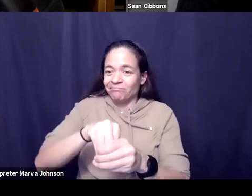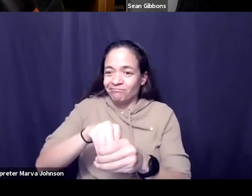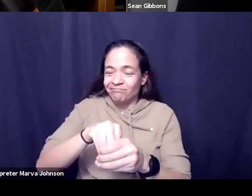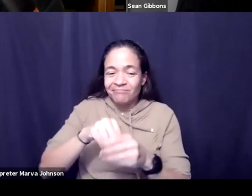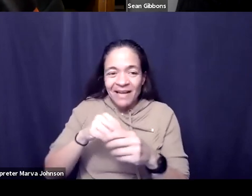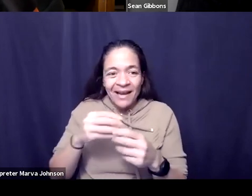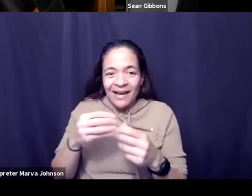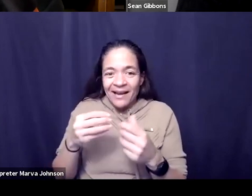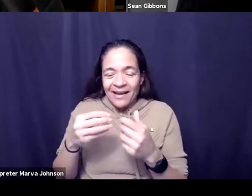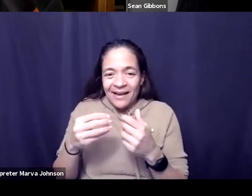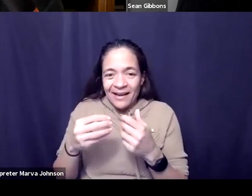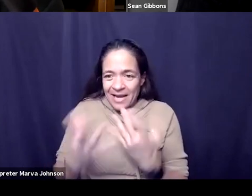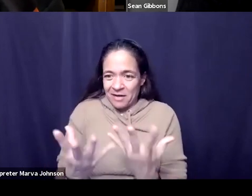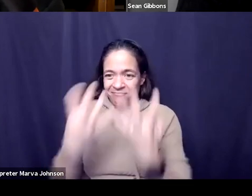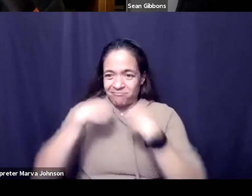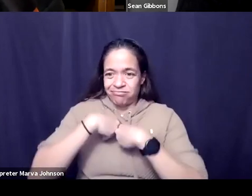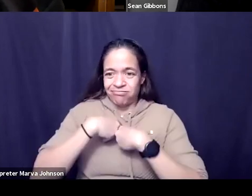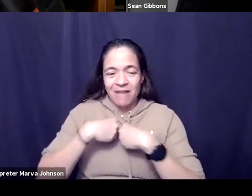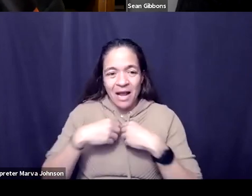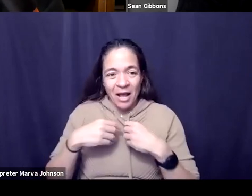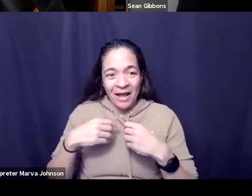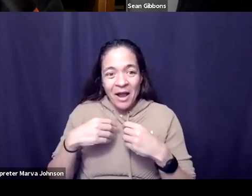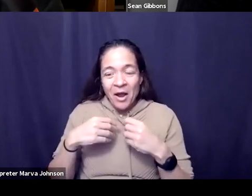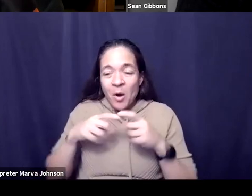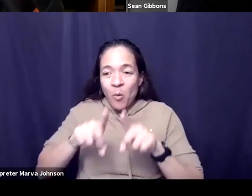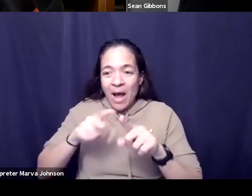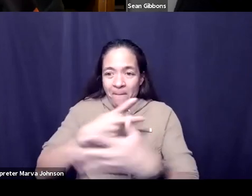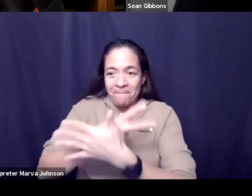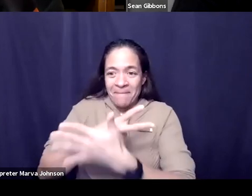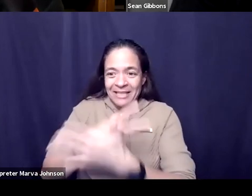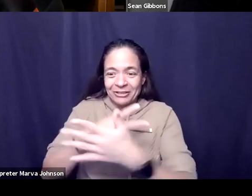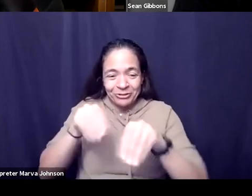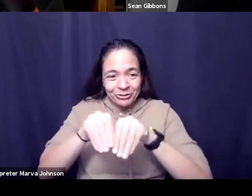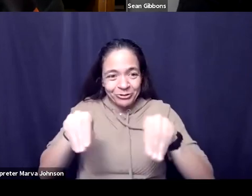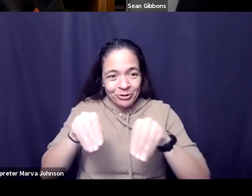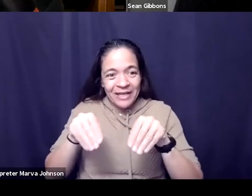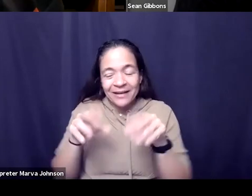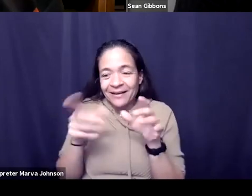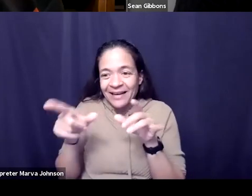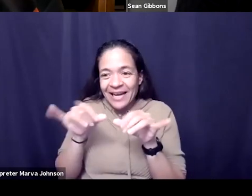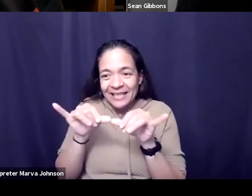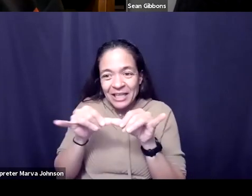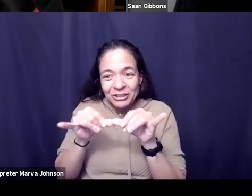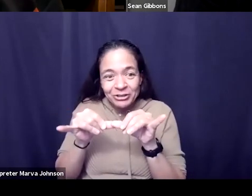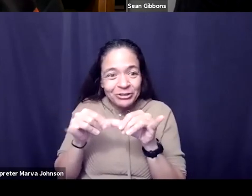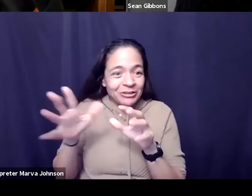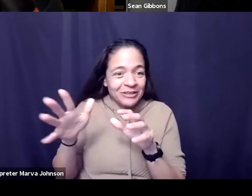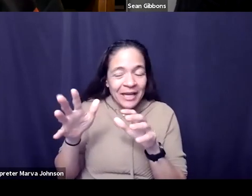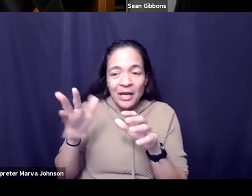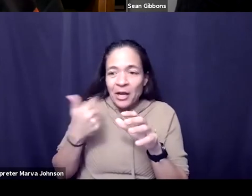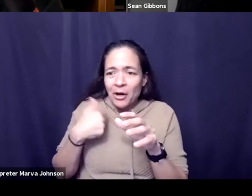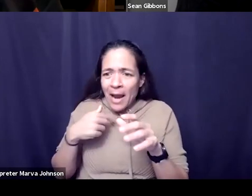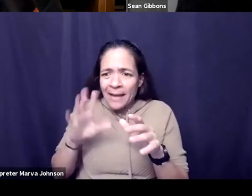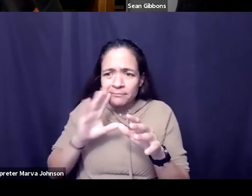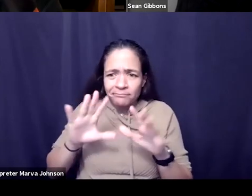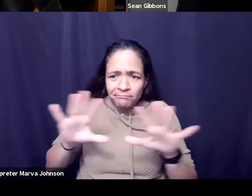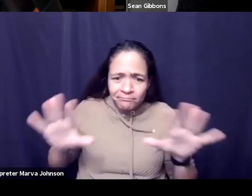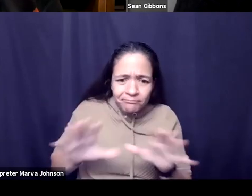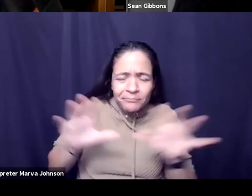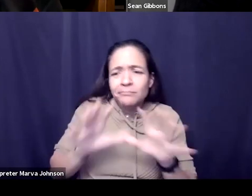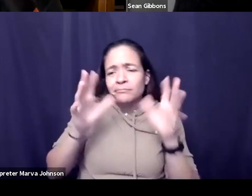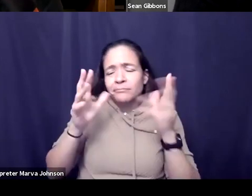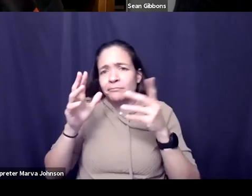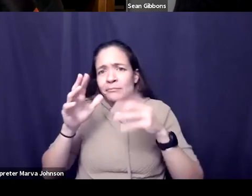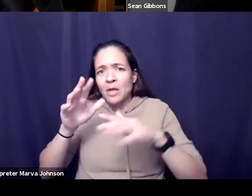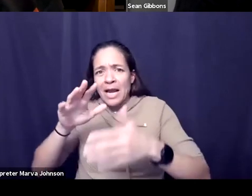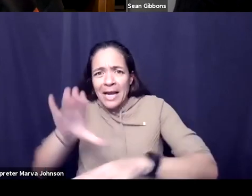through doing my master's degree in mechanical engineering i was spending just as much time producing large events and concerts and movie screenings on campus